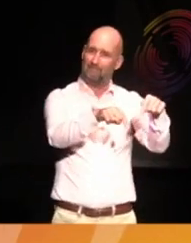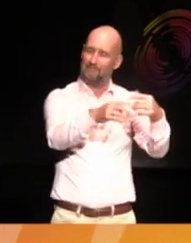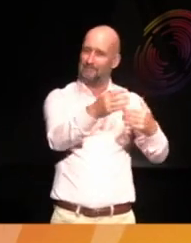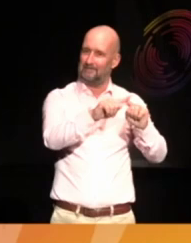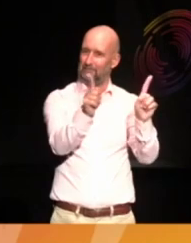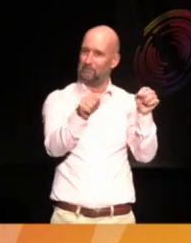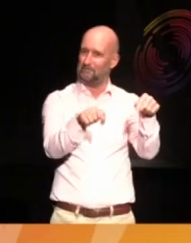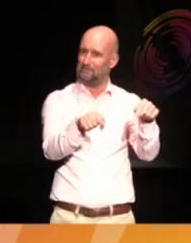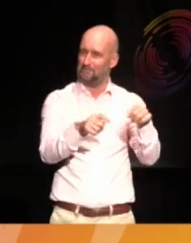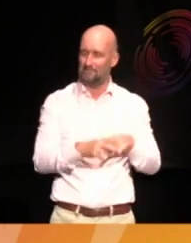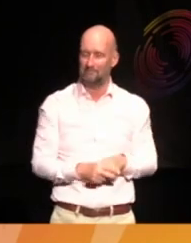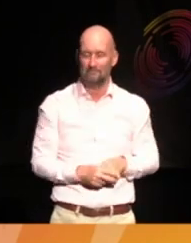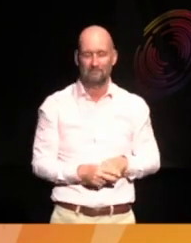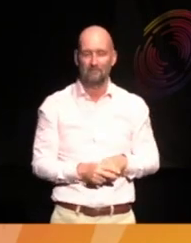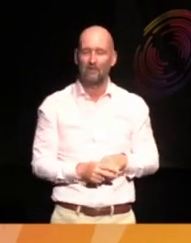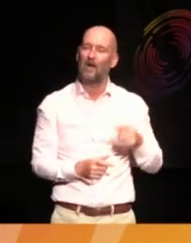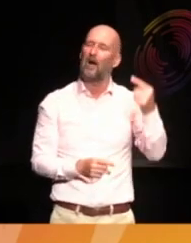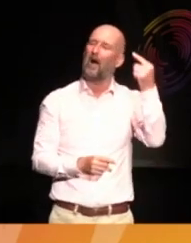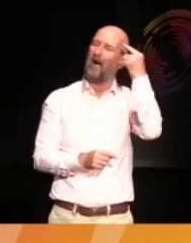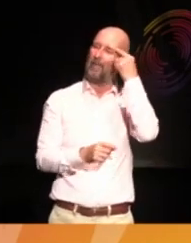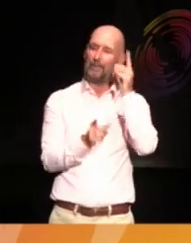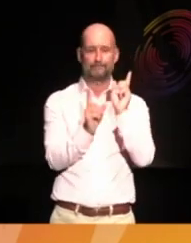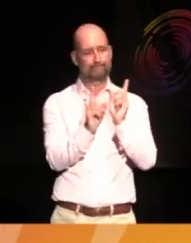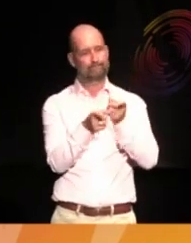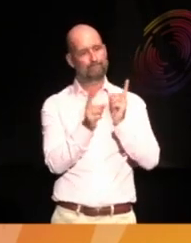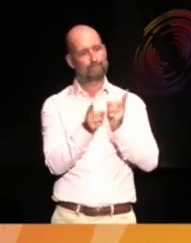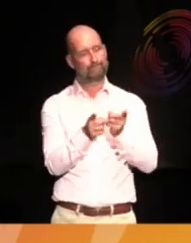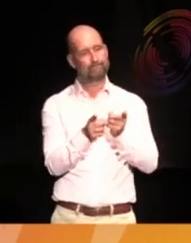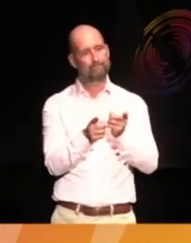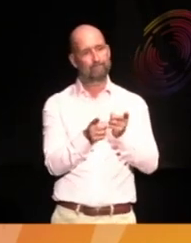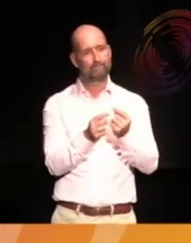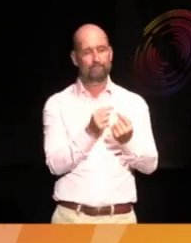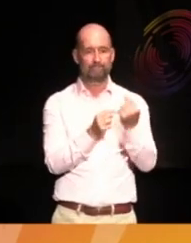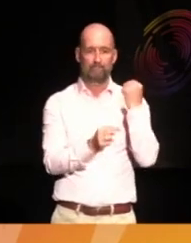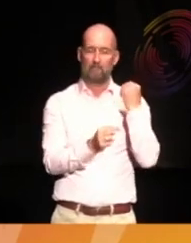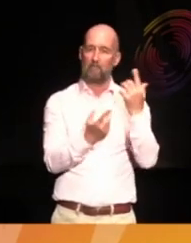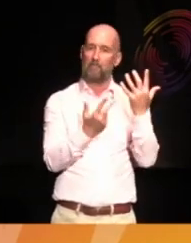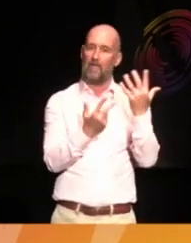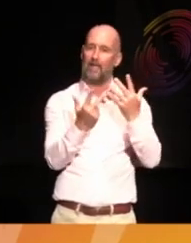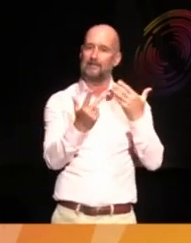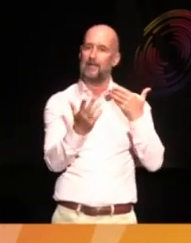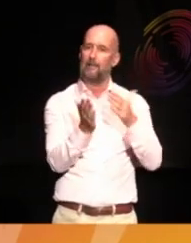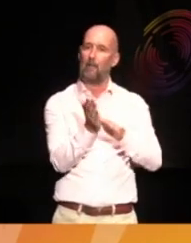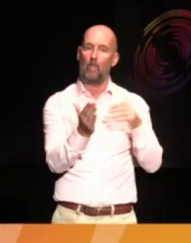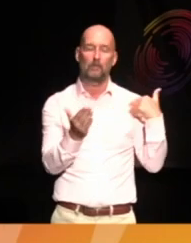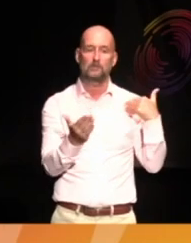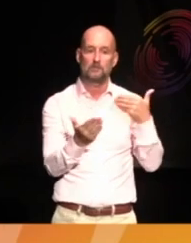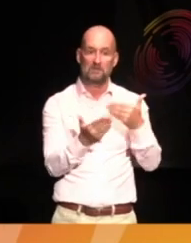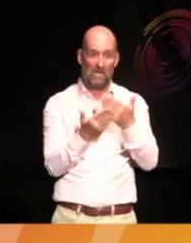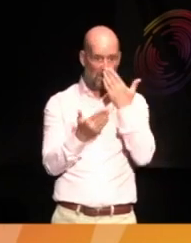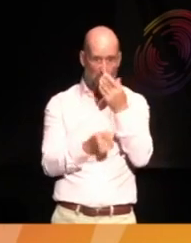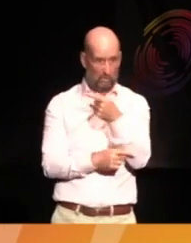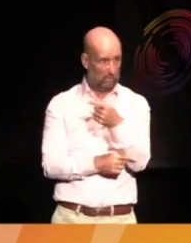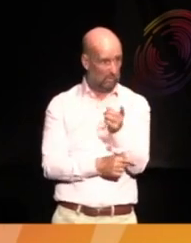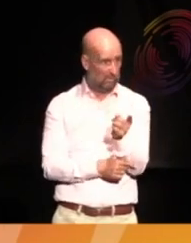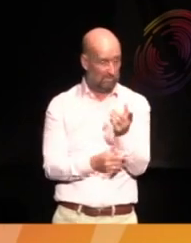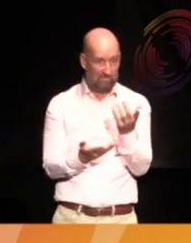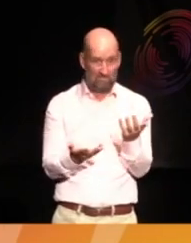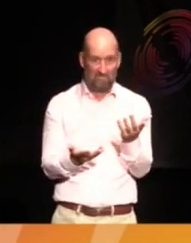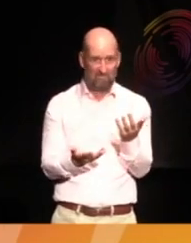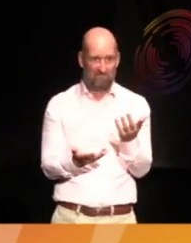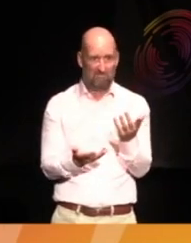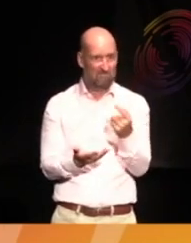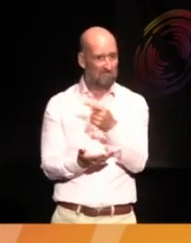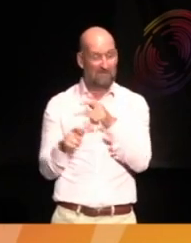And I think, particularly, in light of the last 18 months, I don't know about you, but, no,